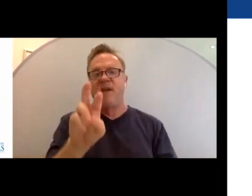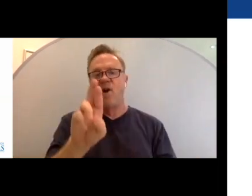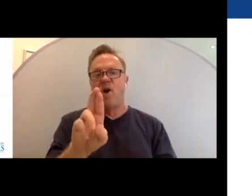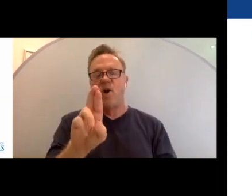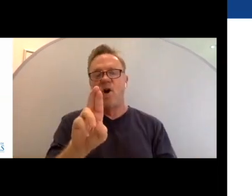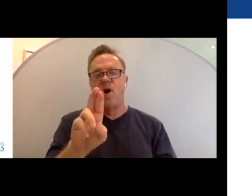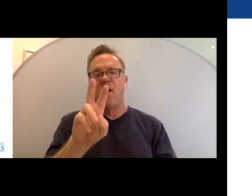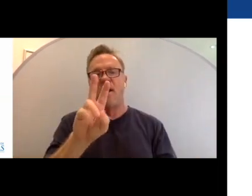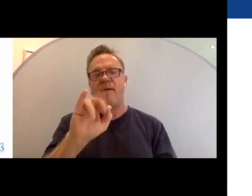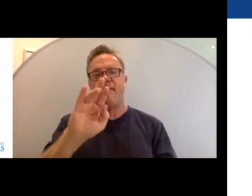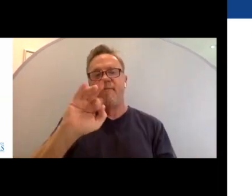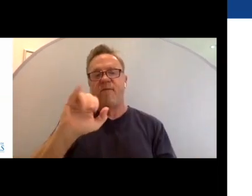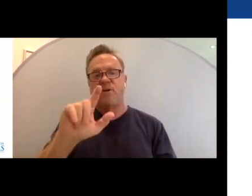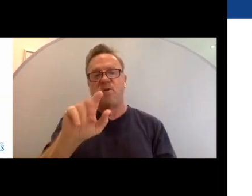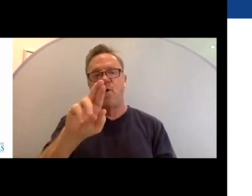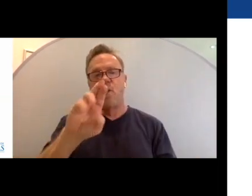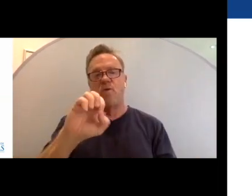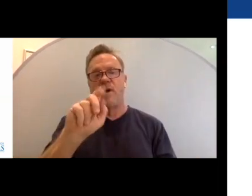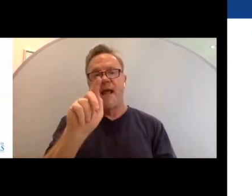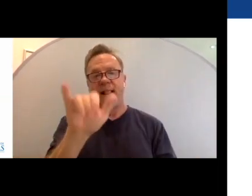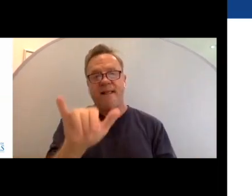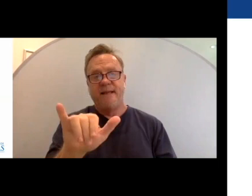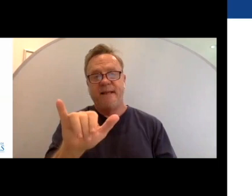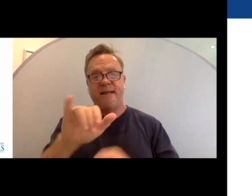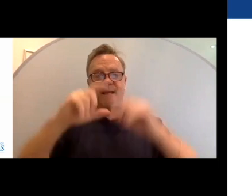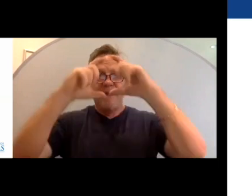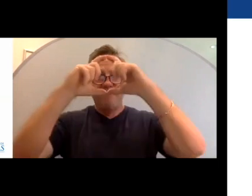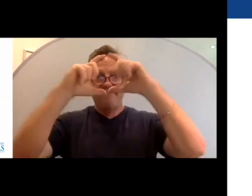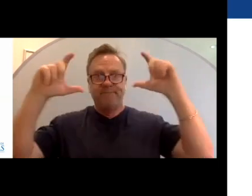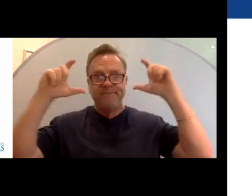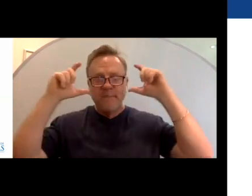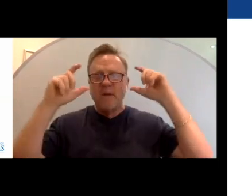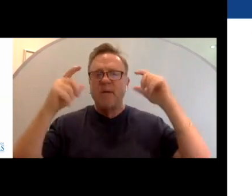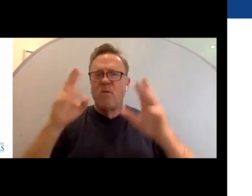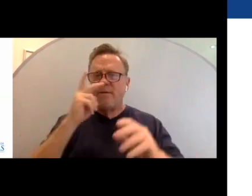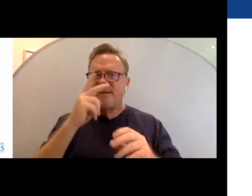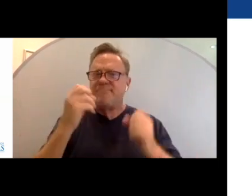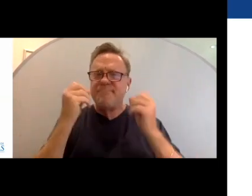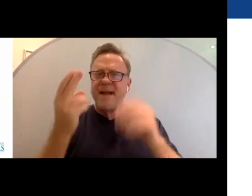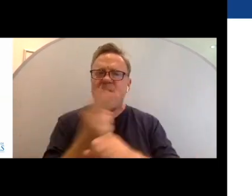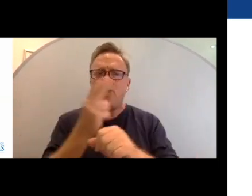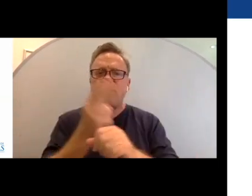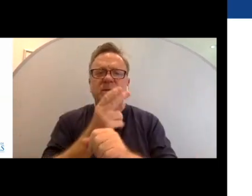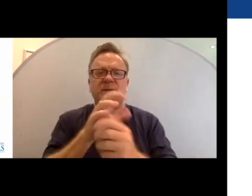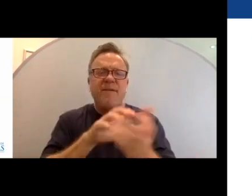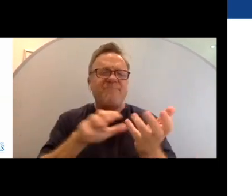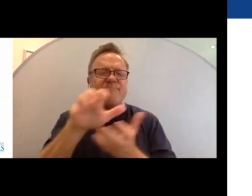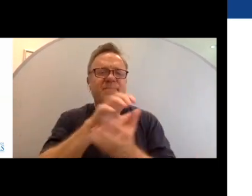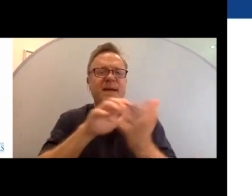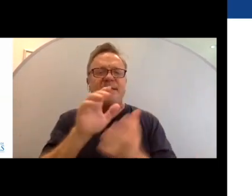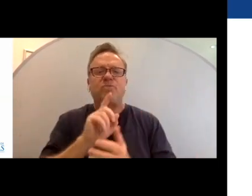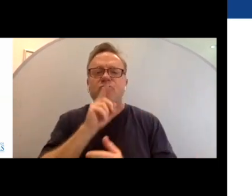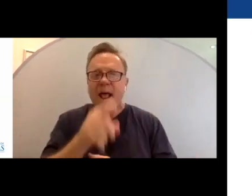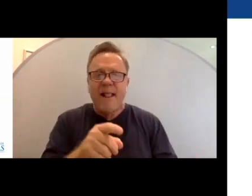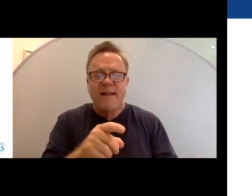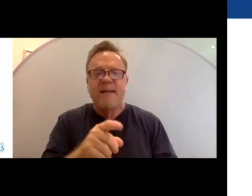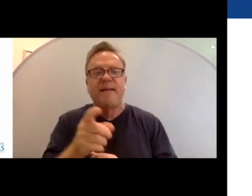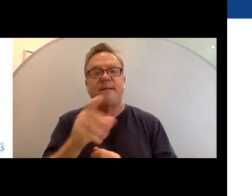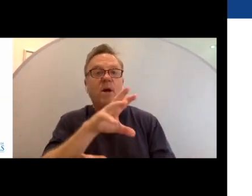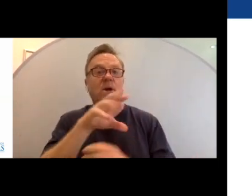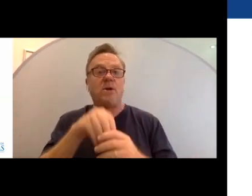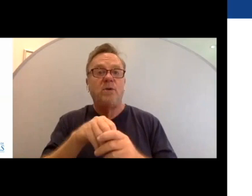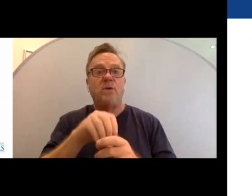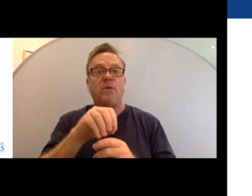reality headset on. We've seen many uses of mixed realities. Mixed realities includes